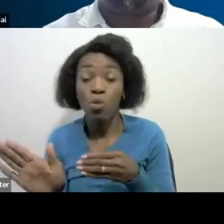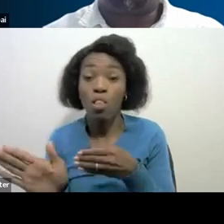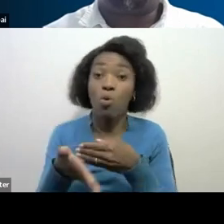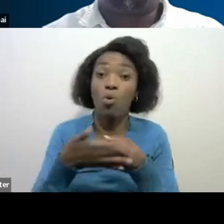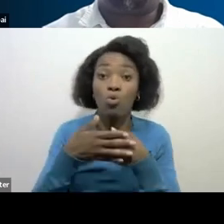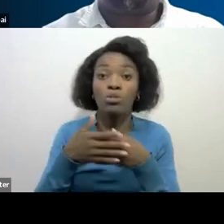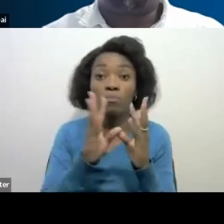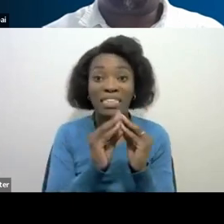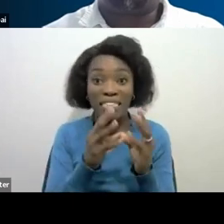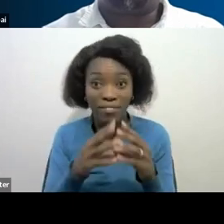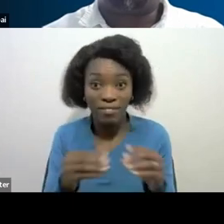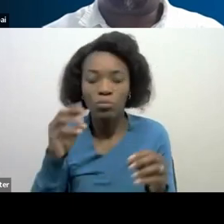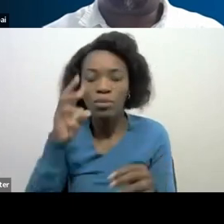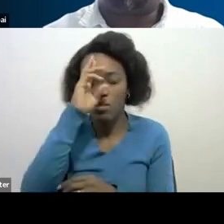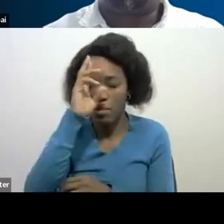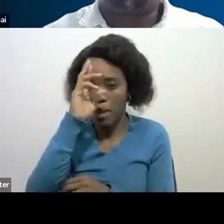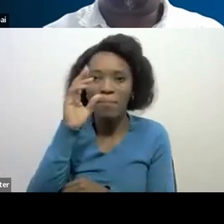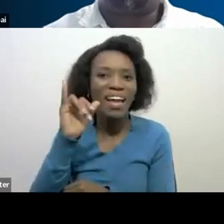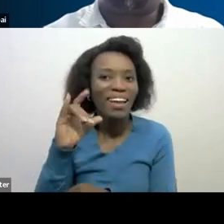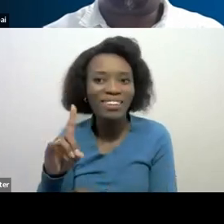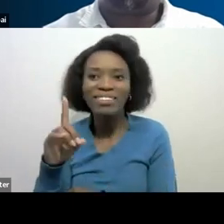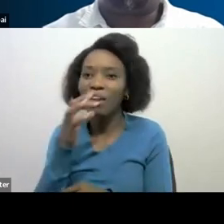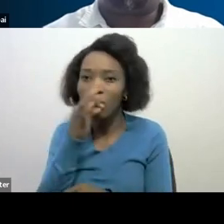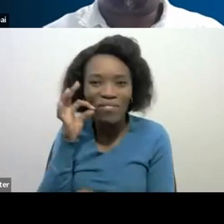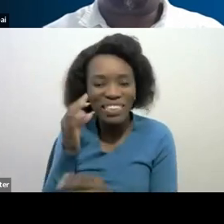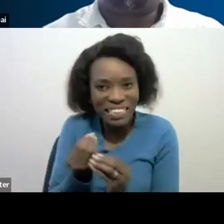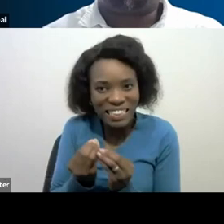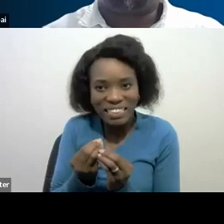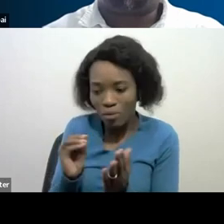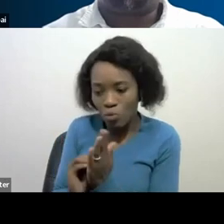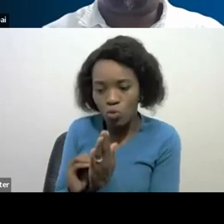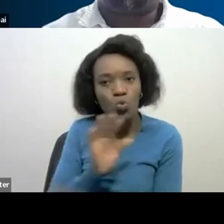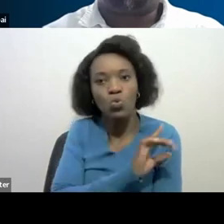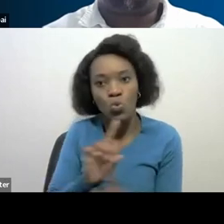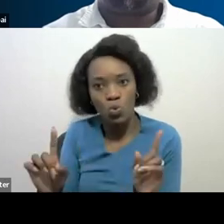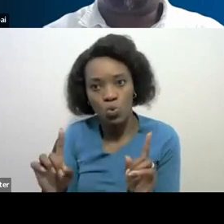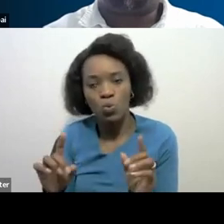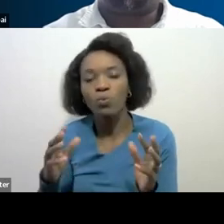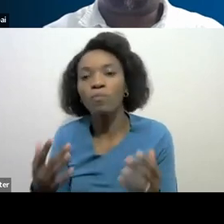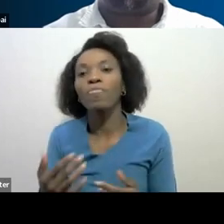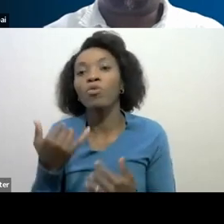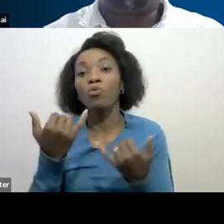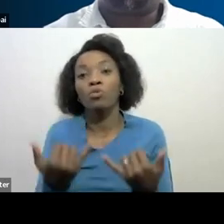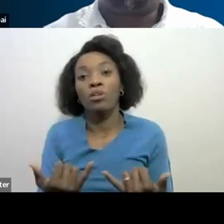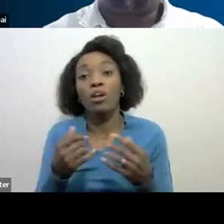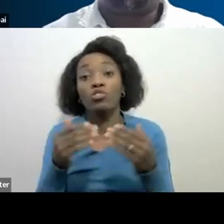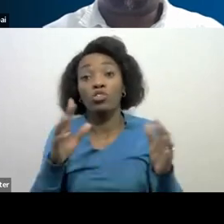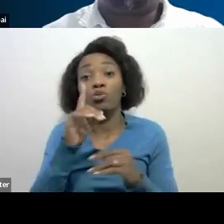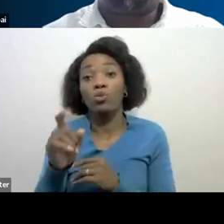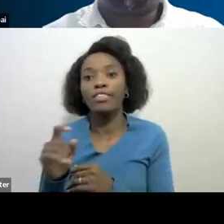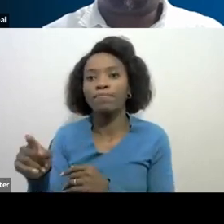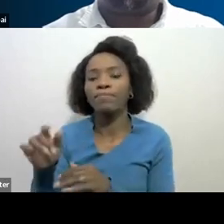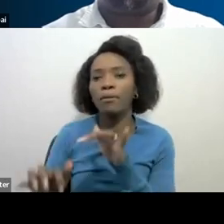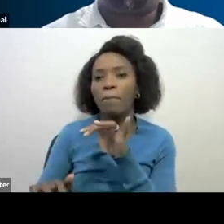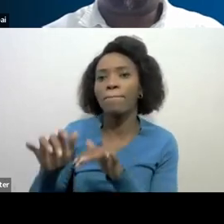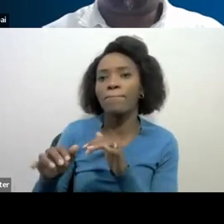not to disclose your personal details I will start with the question that we received from you here it says I submitted my